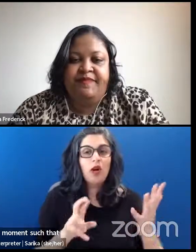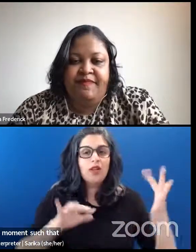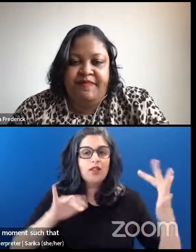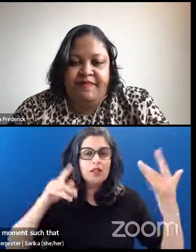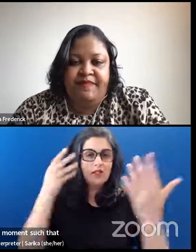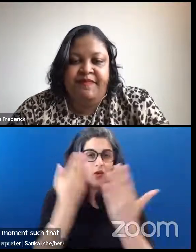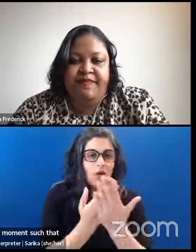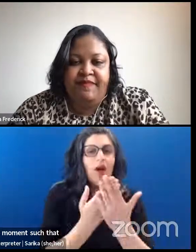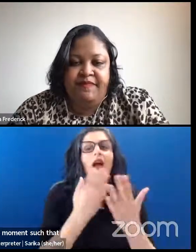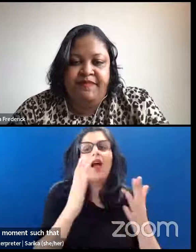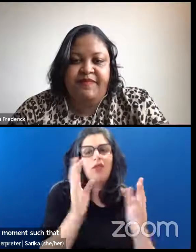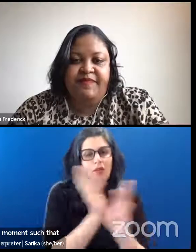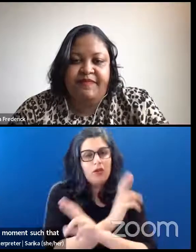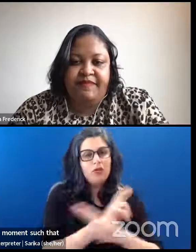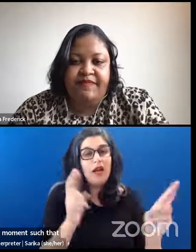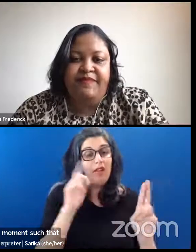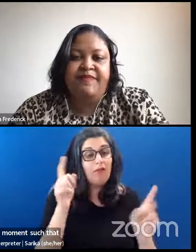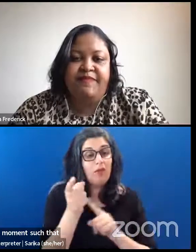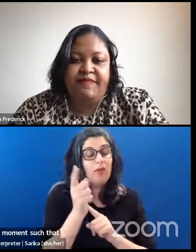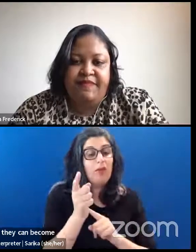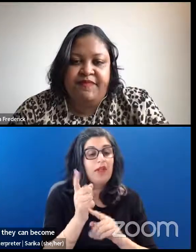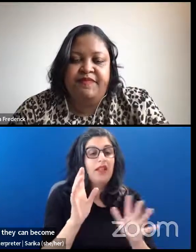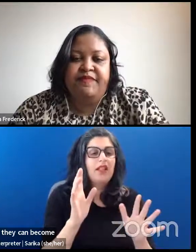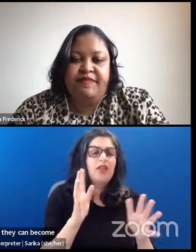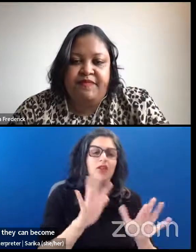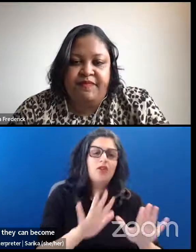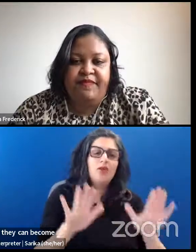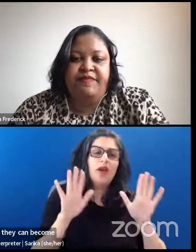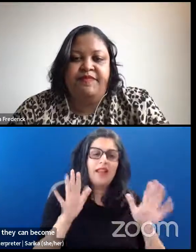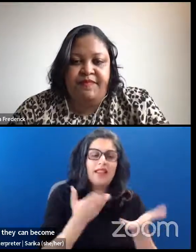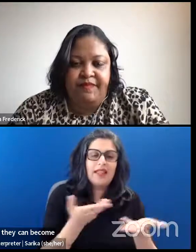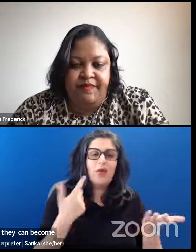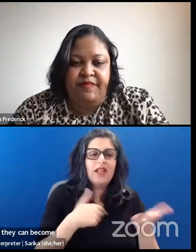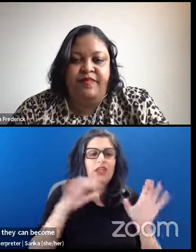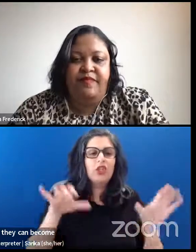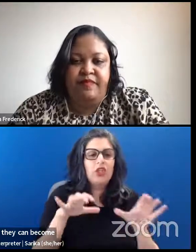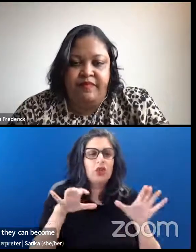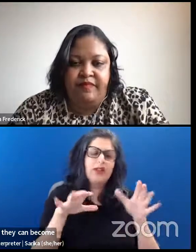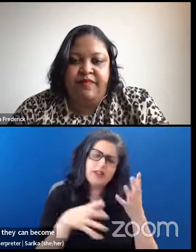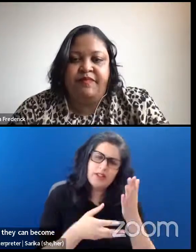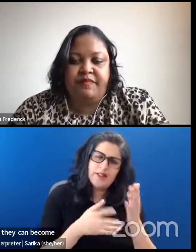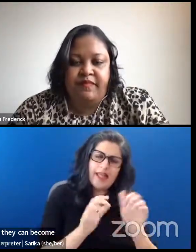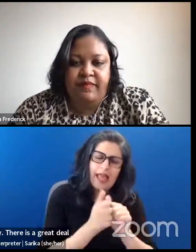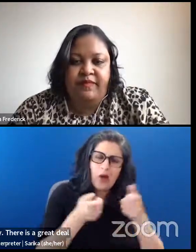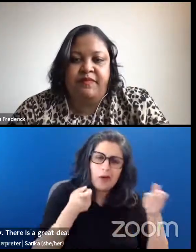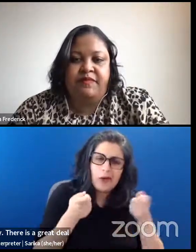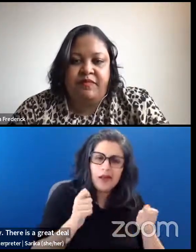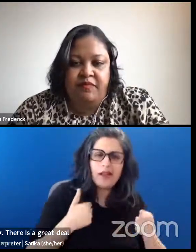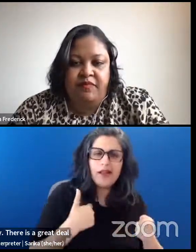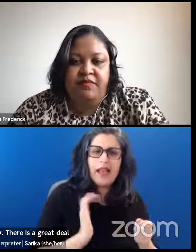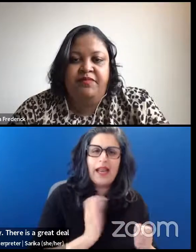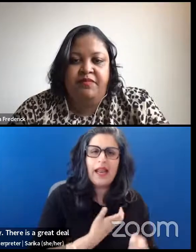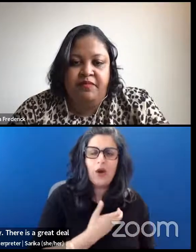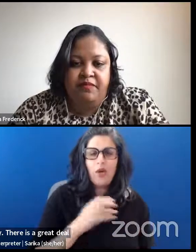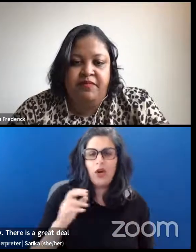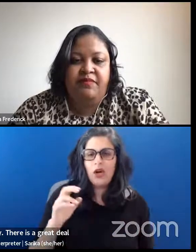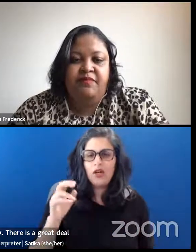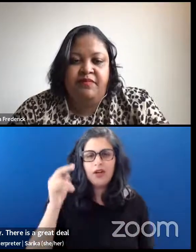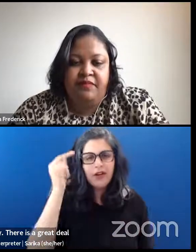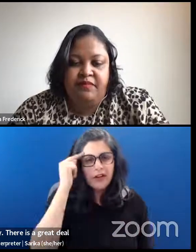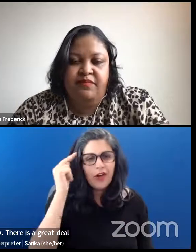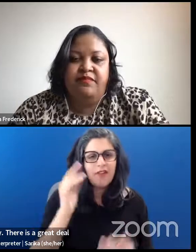deal we can do to bring online skillful means of regulating our nervous system, of training our attention.